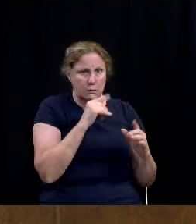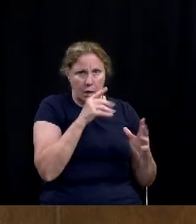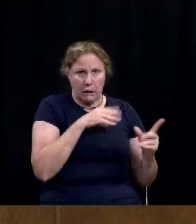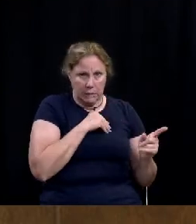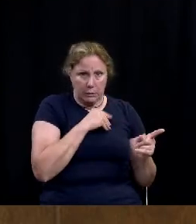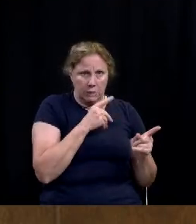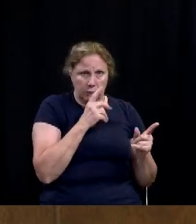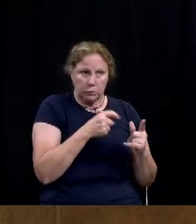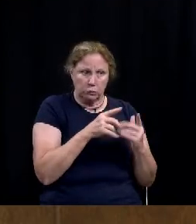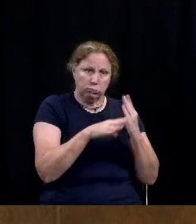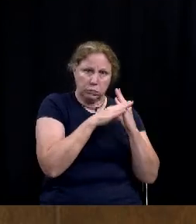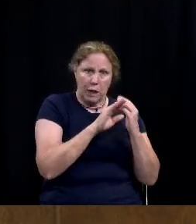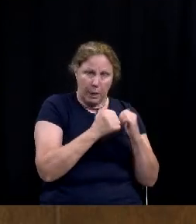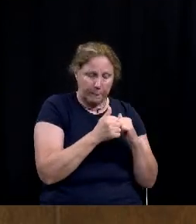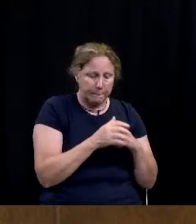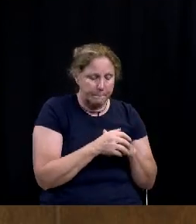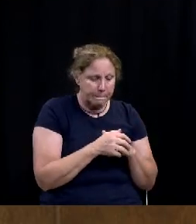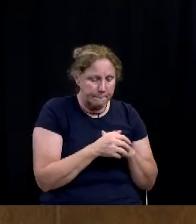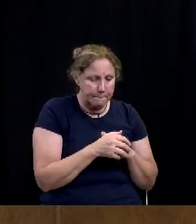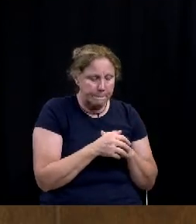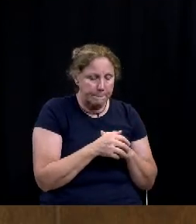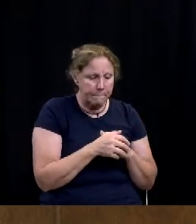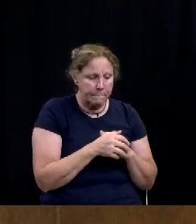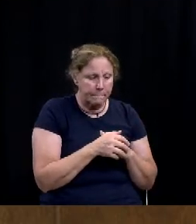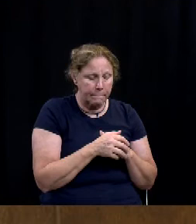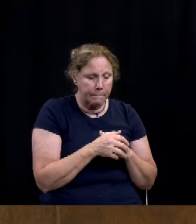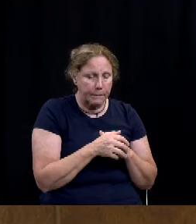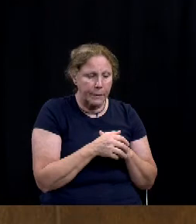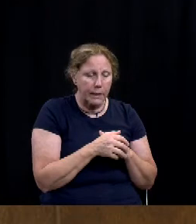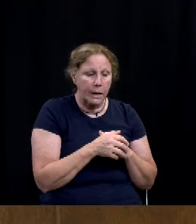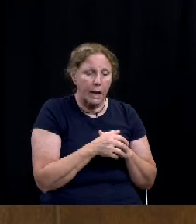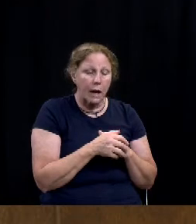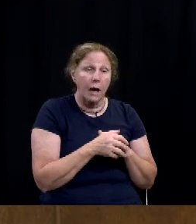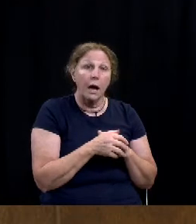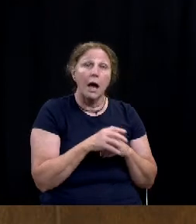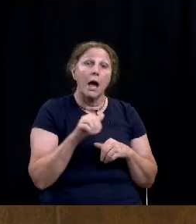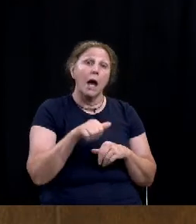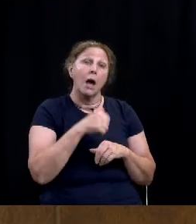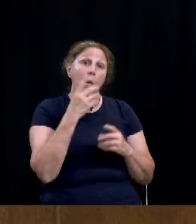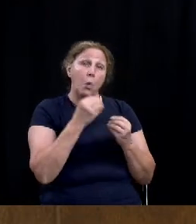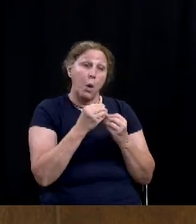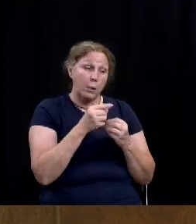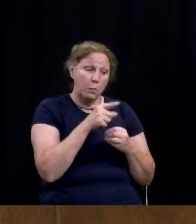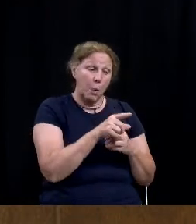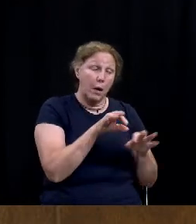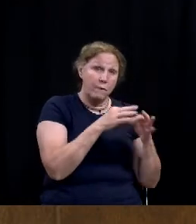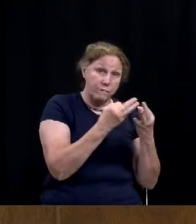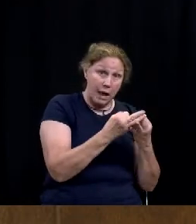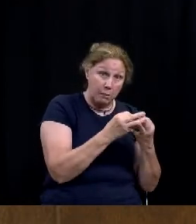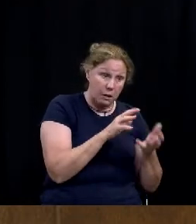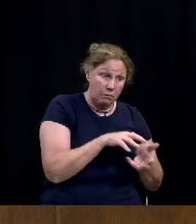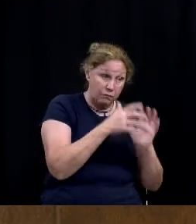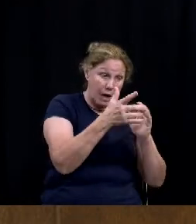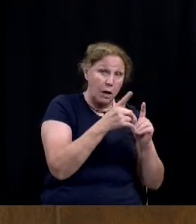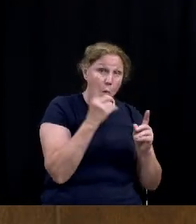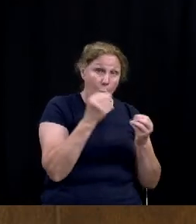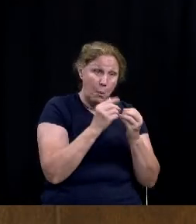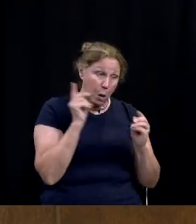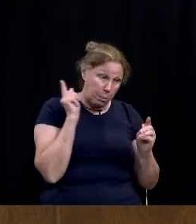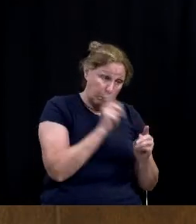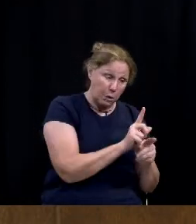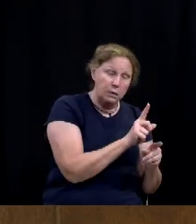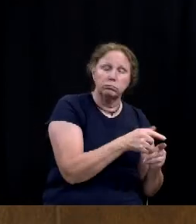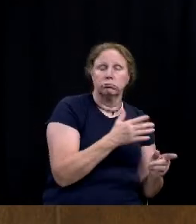um i love that that we are going to have another detective in our family violence unit uh